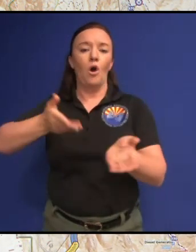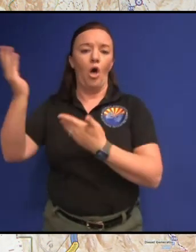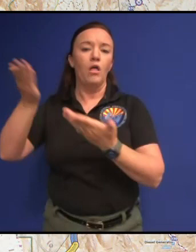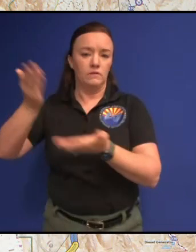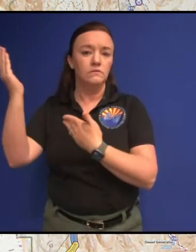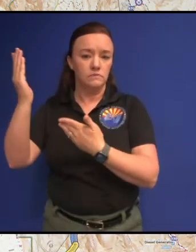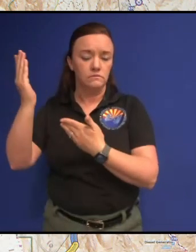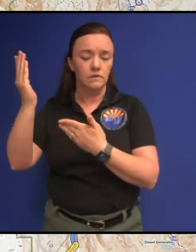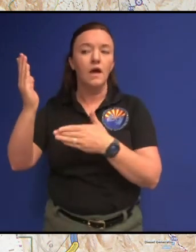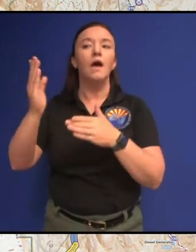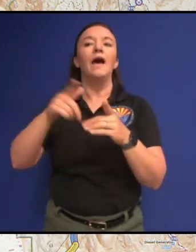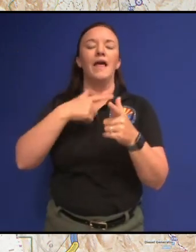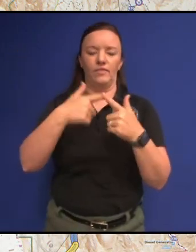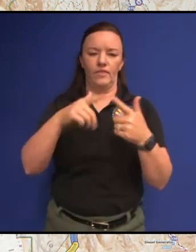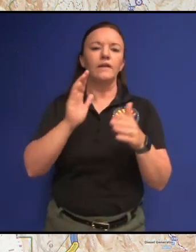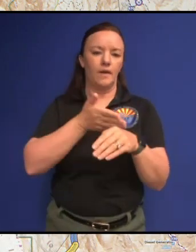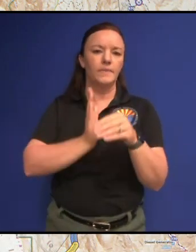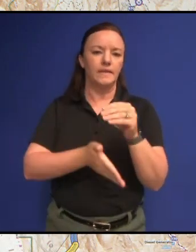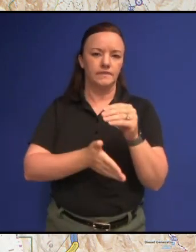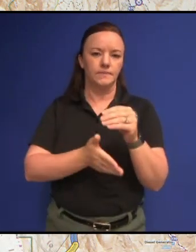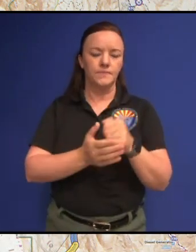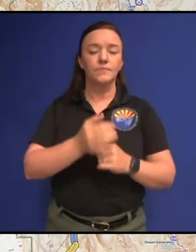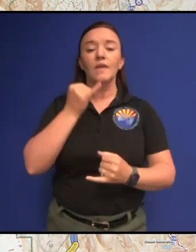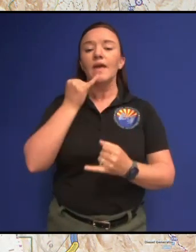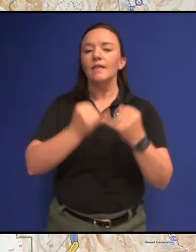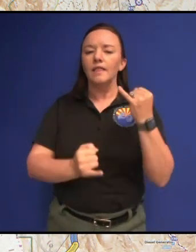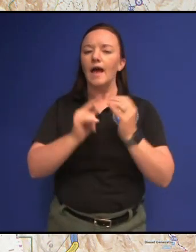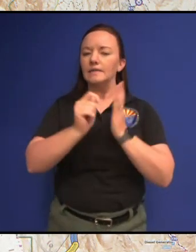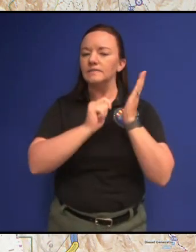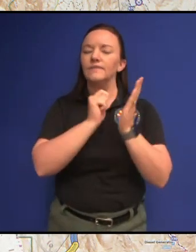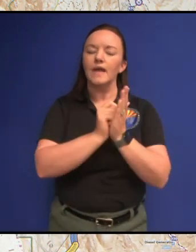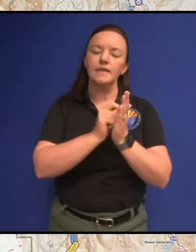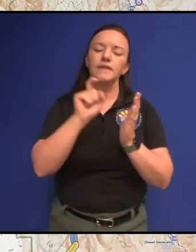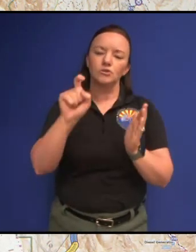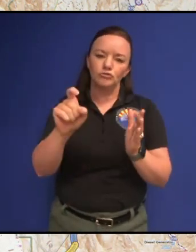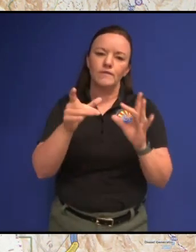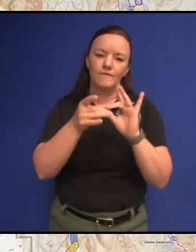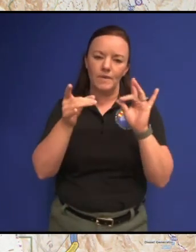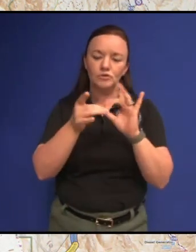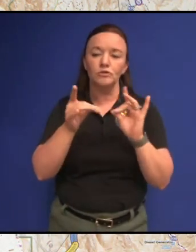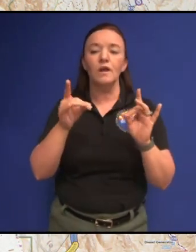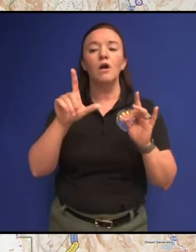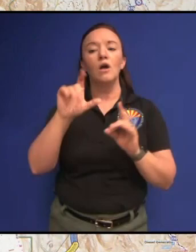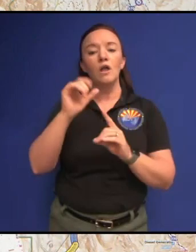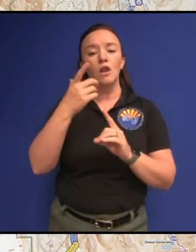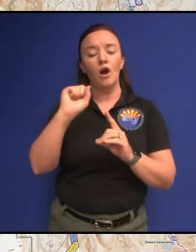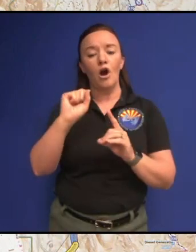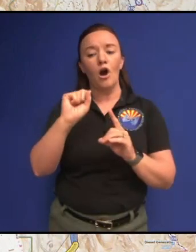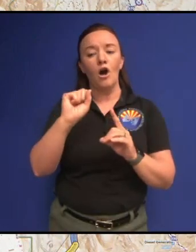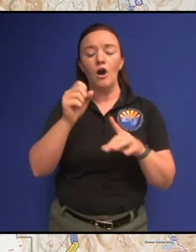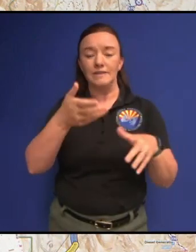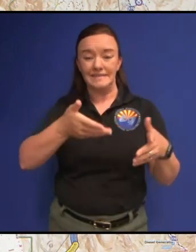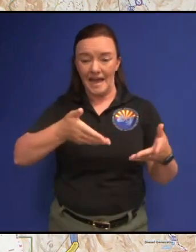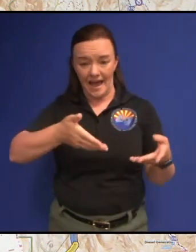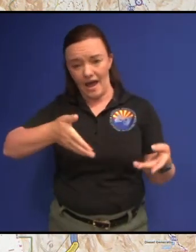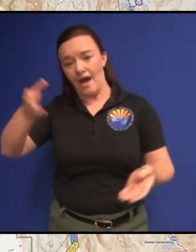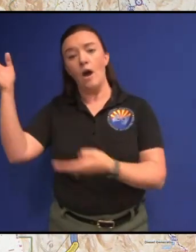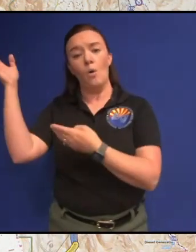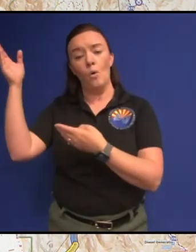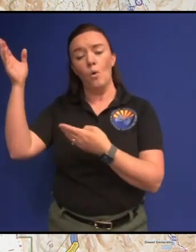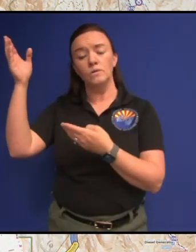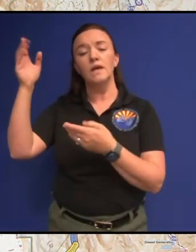and I guess the last phase of that which I should have mentioned is after we pull those logs out of the those areas then we have the